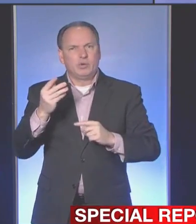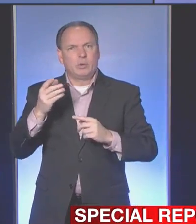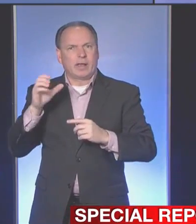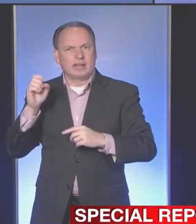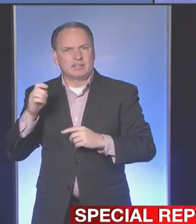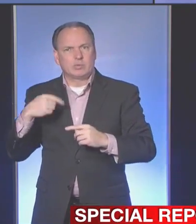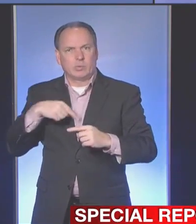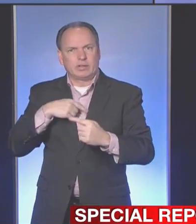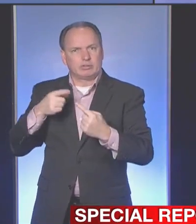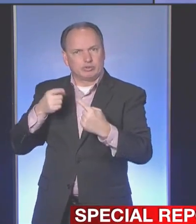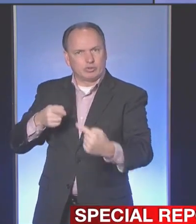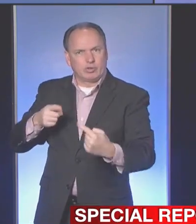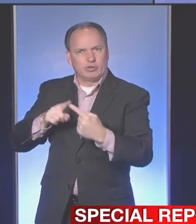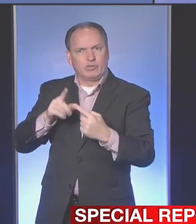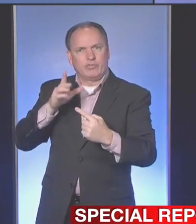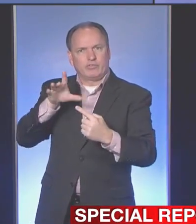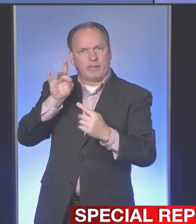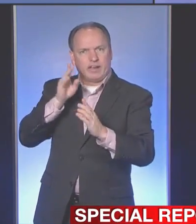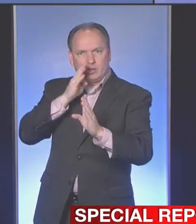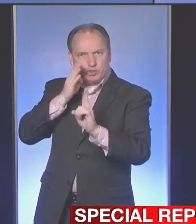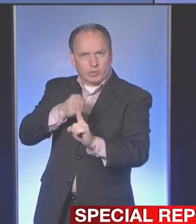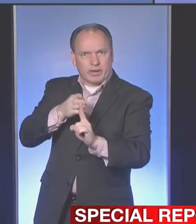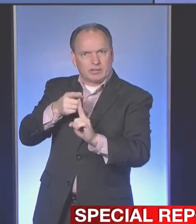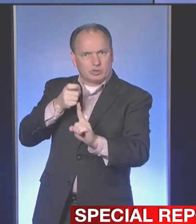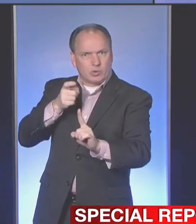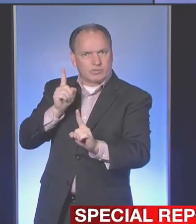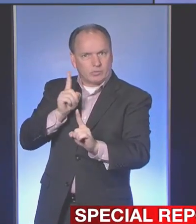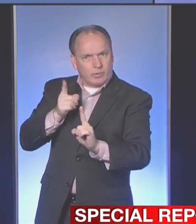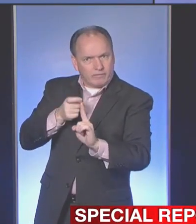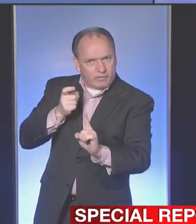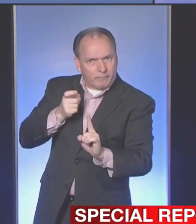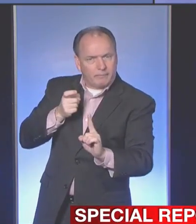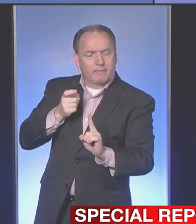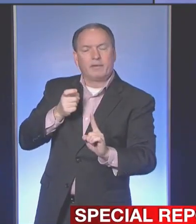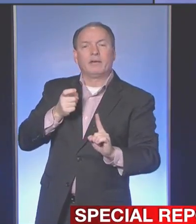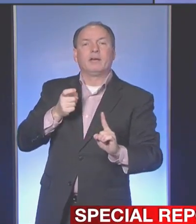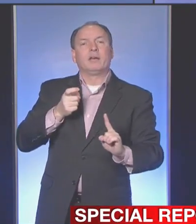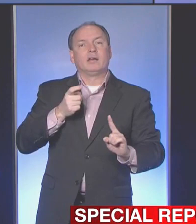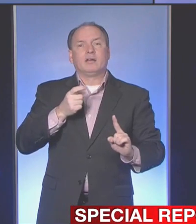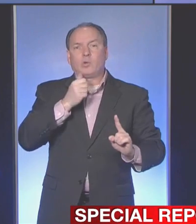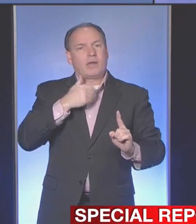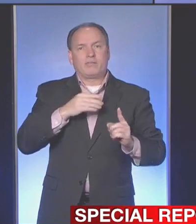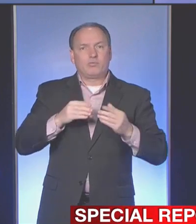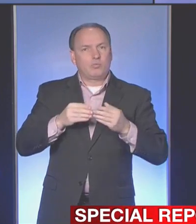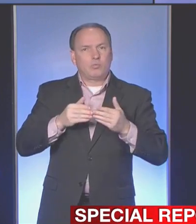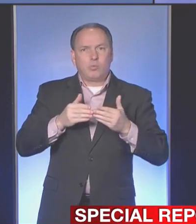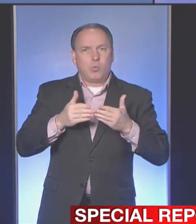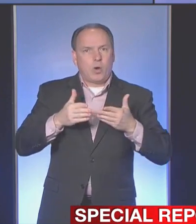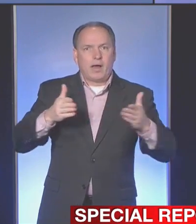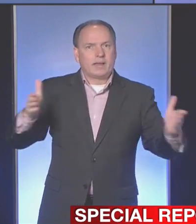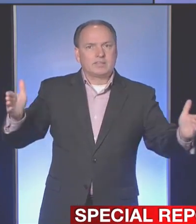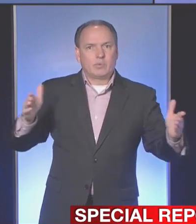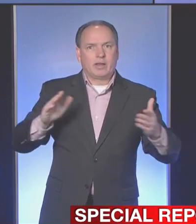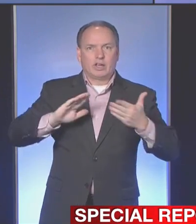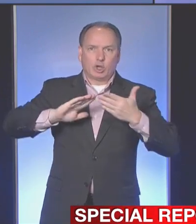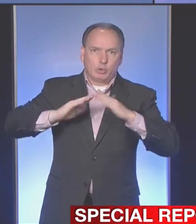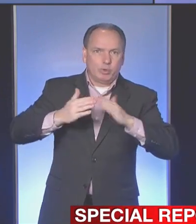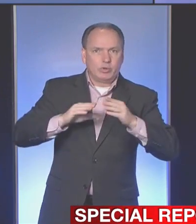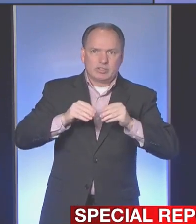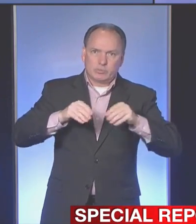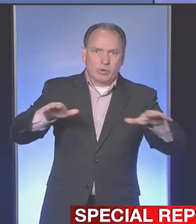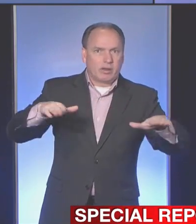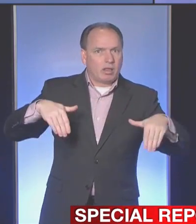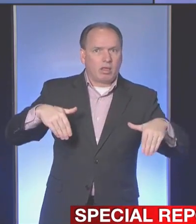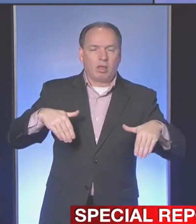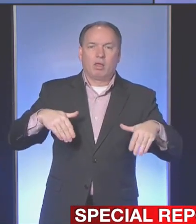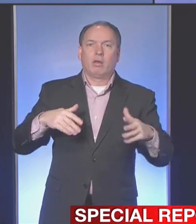you know, a direct source of that virus. We don't have widespread, what we call community spread or community acquired,